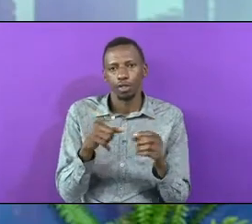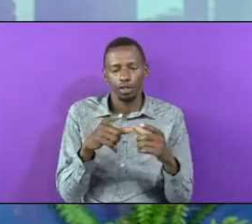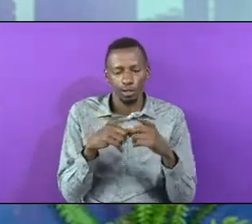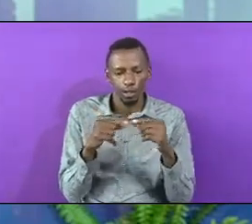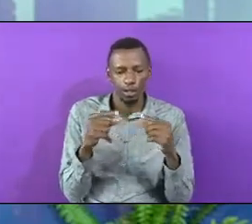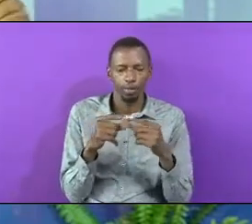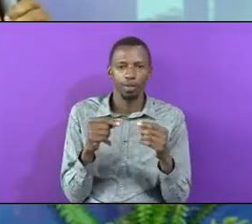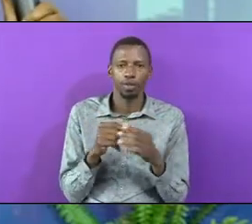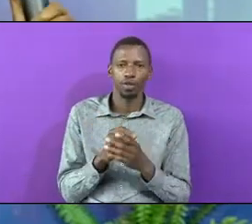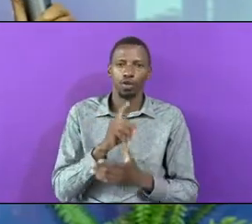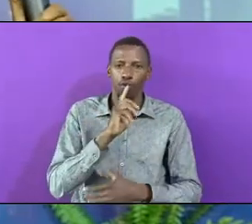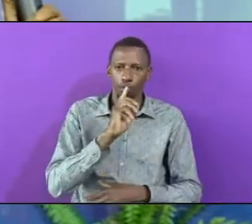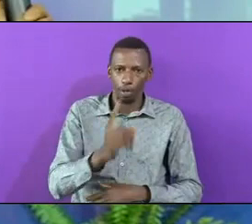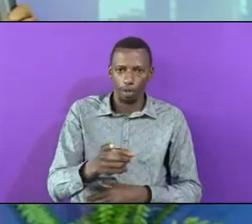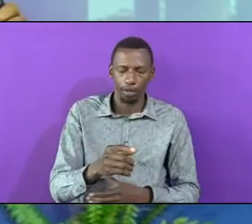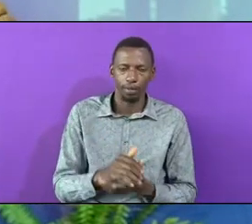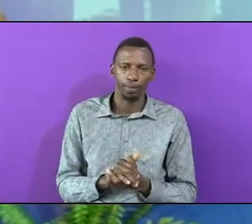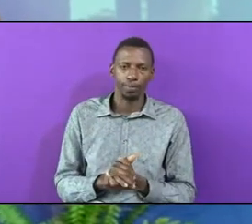A Command